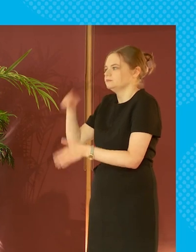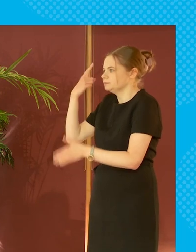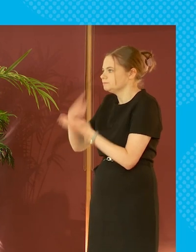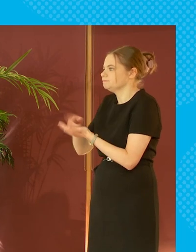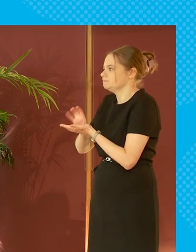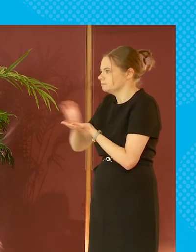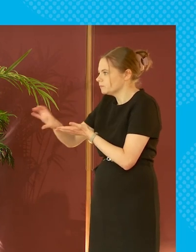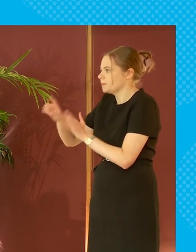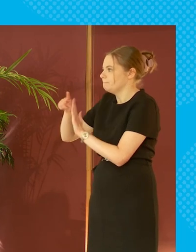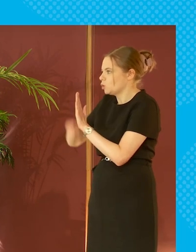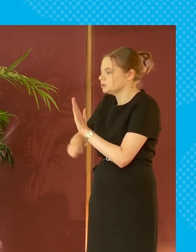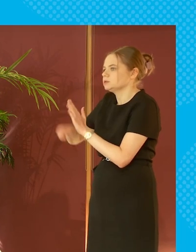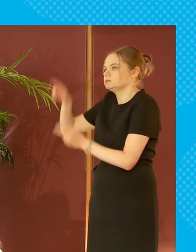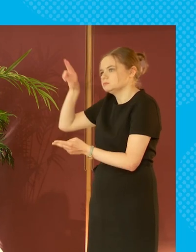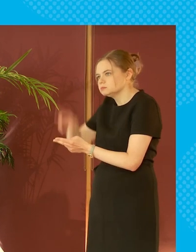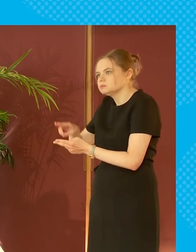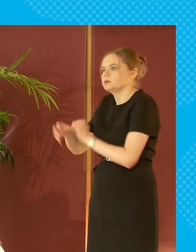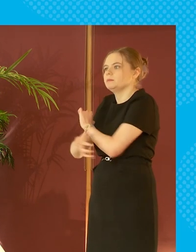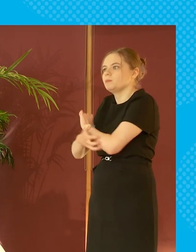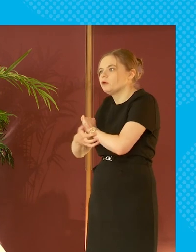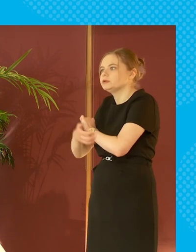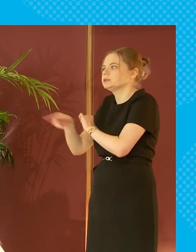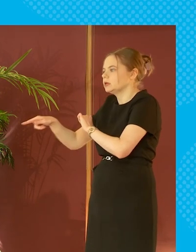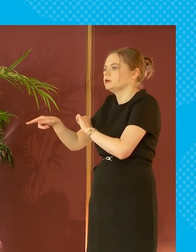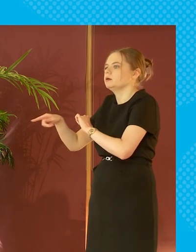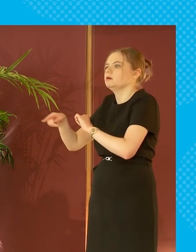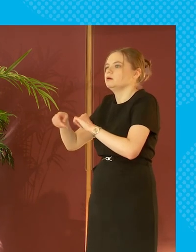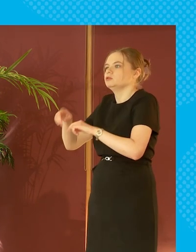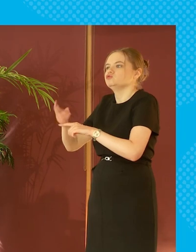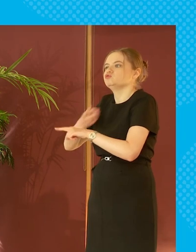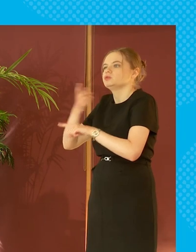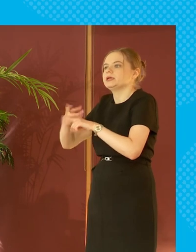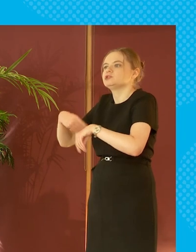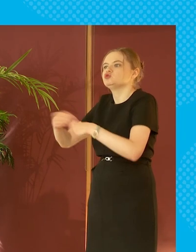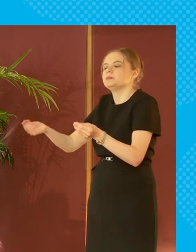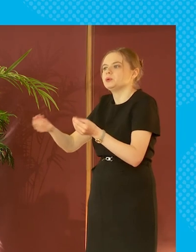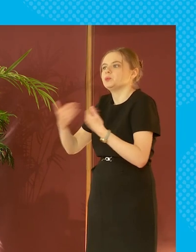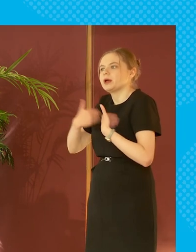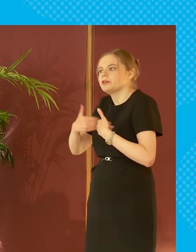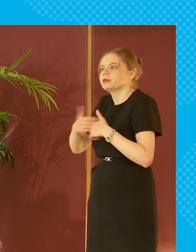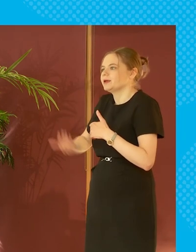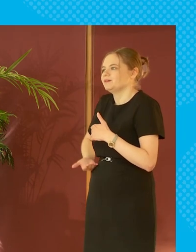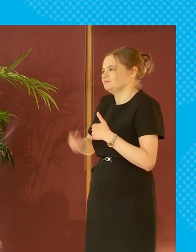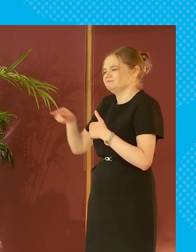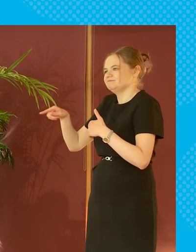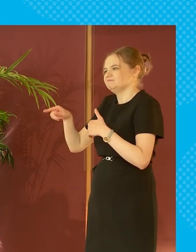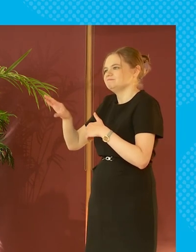on um policies that would reduce poverty and redistribute income and wealth for example